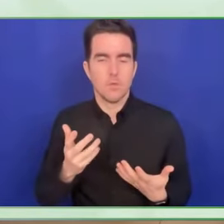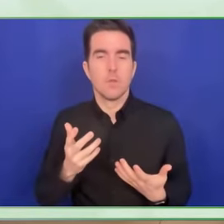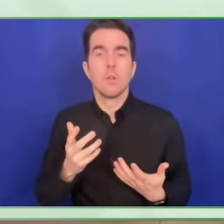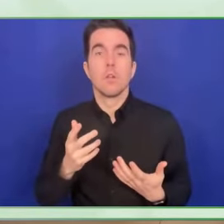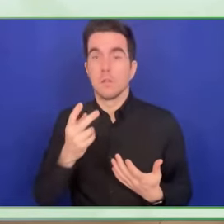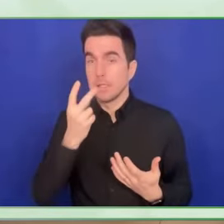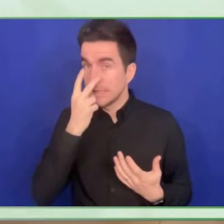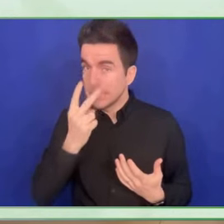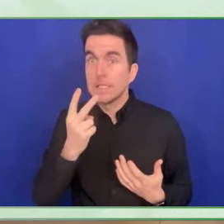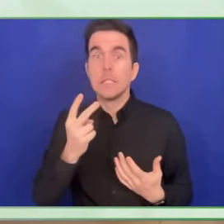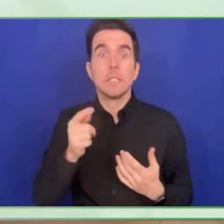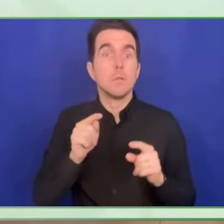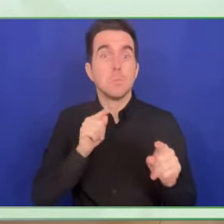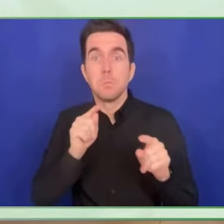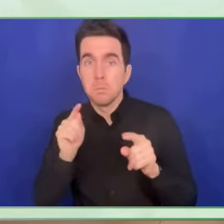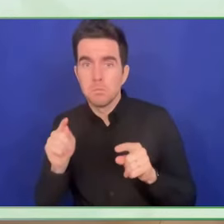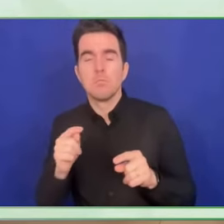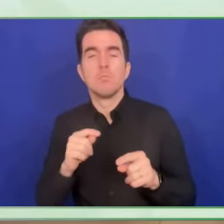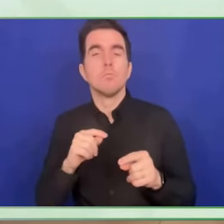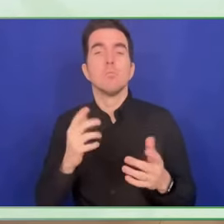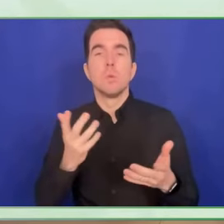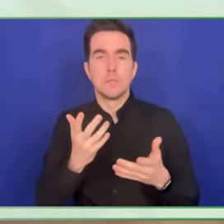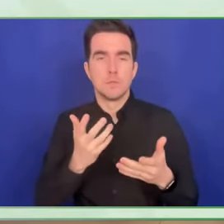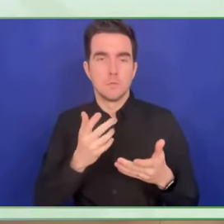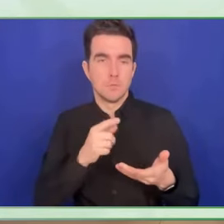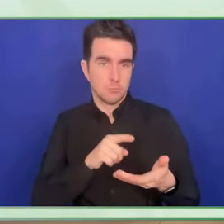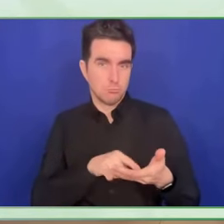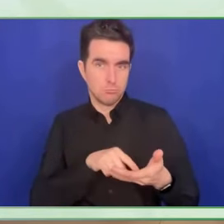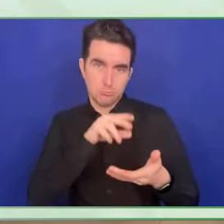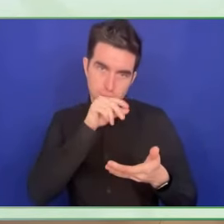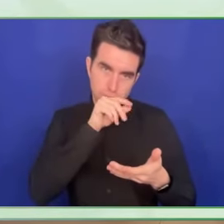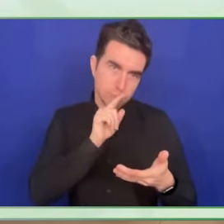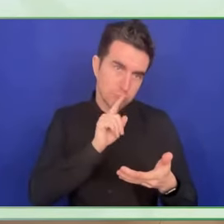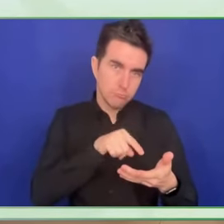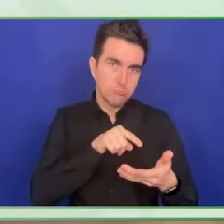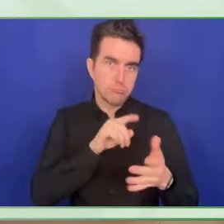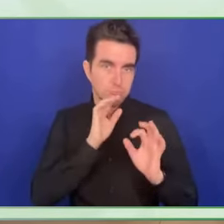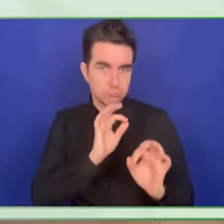The apps in your home, buttons, everything.